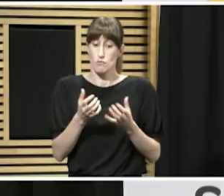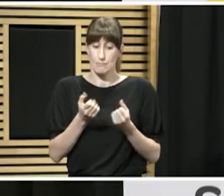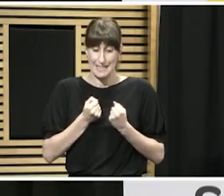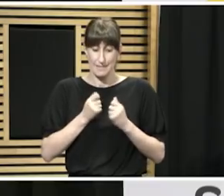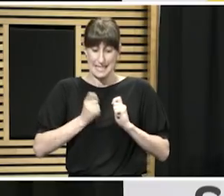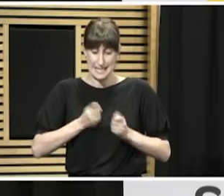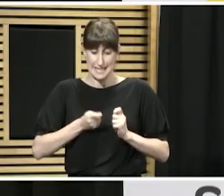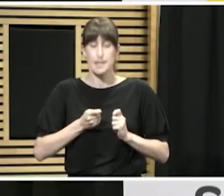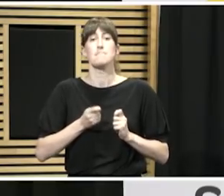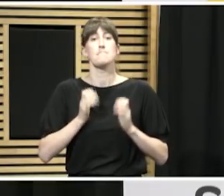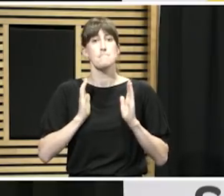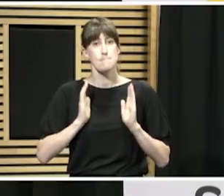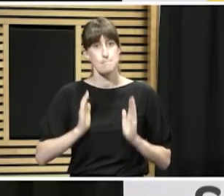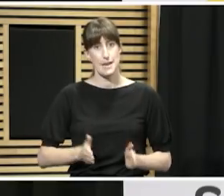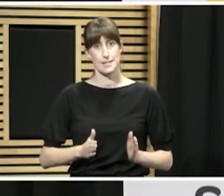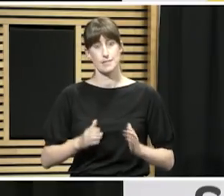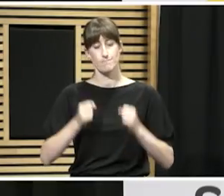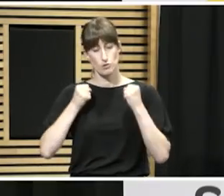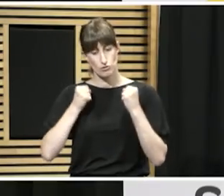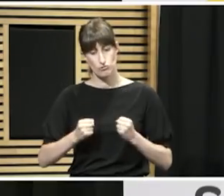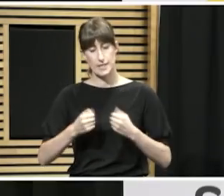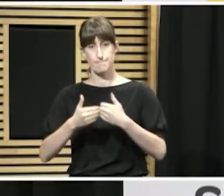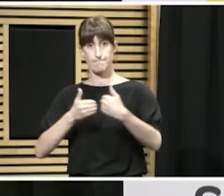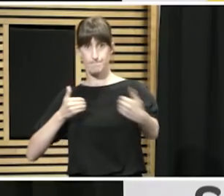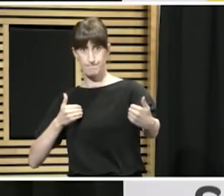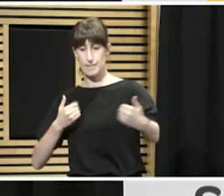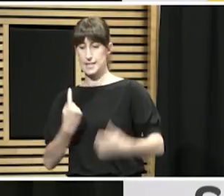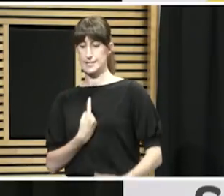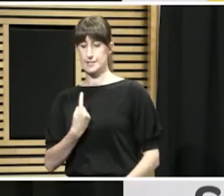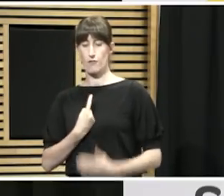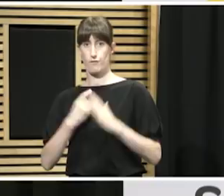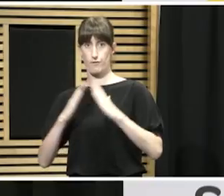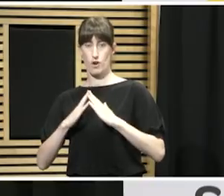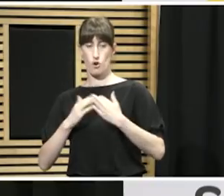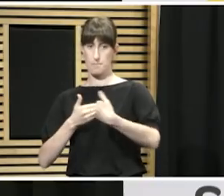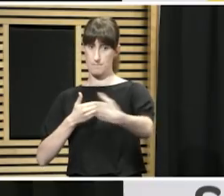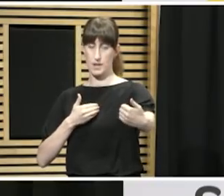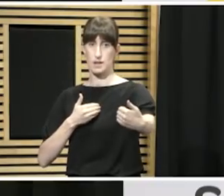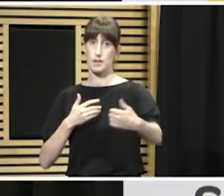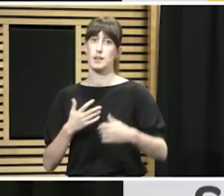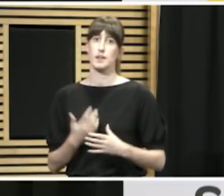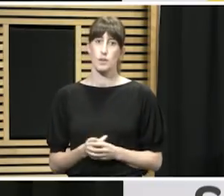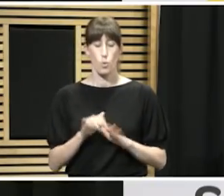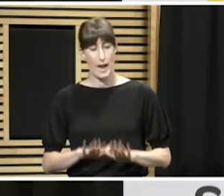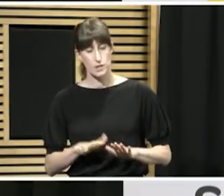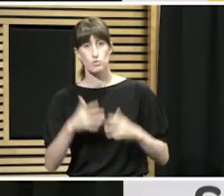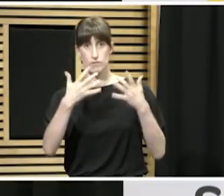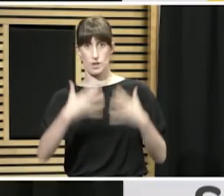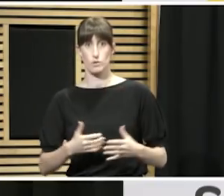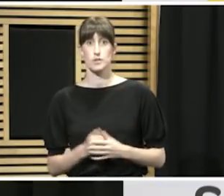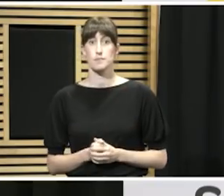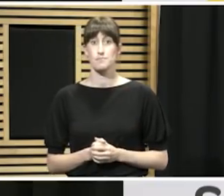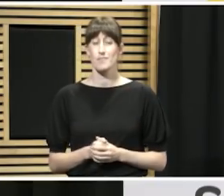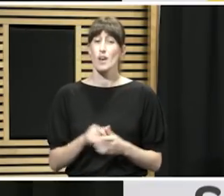self-isolation until they have their test result back. We are still seeing a strong link to overseas travel